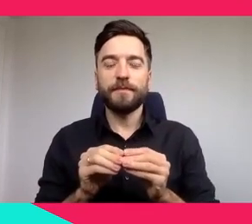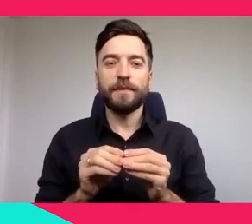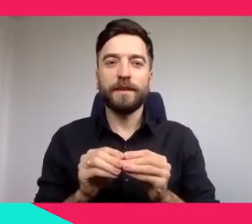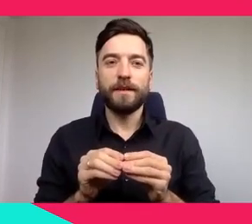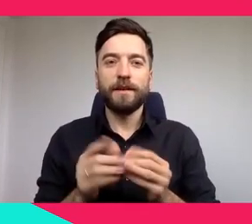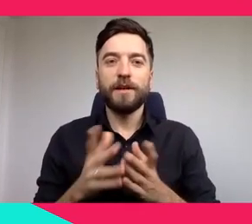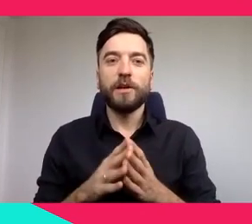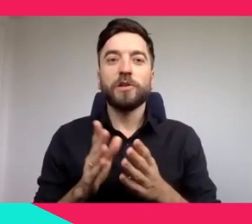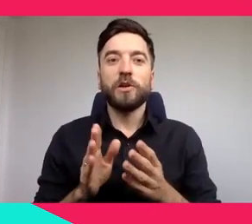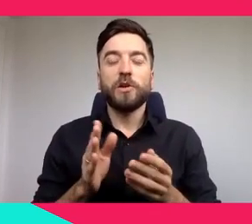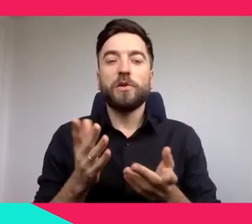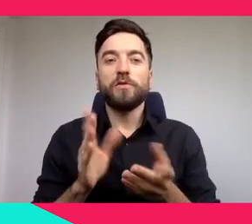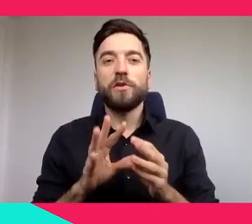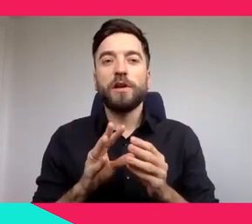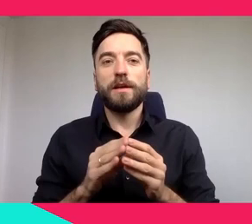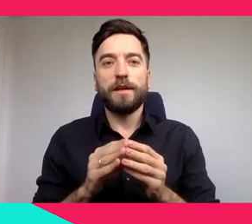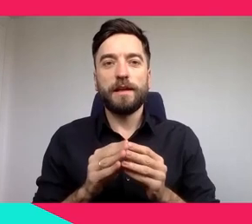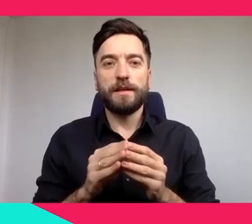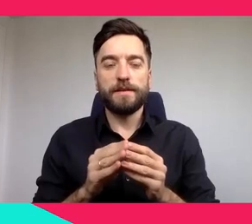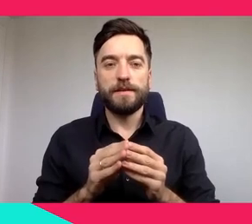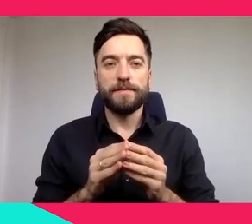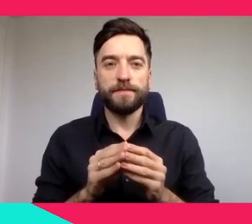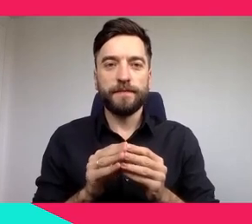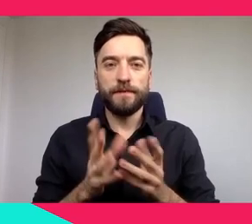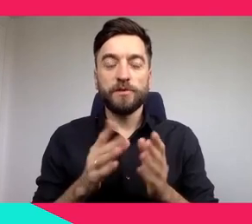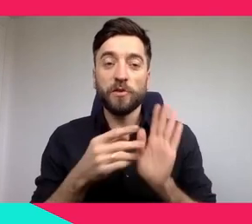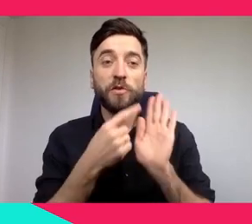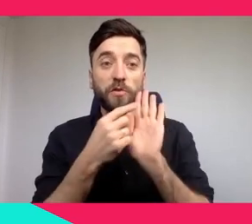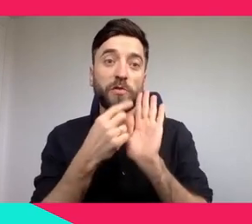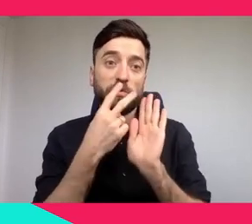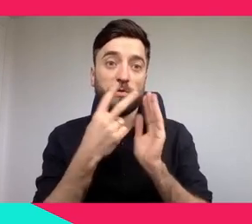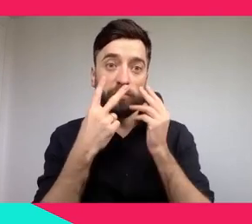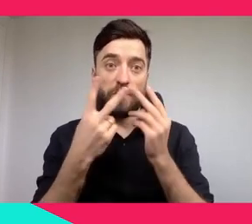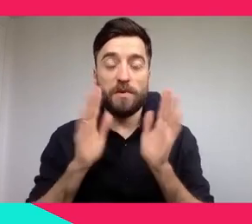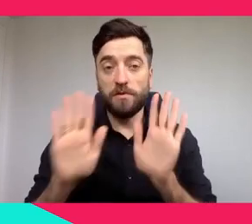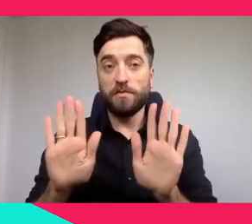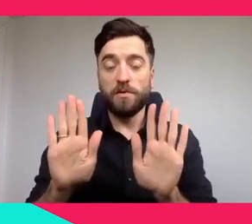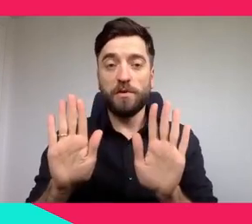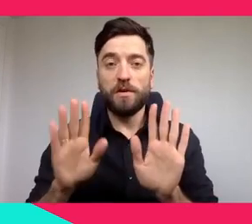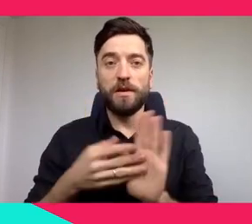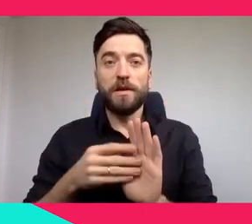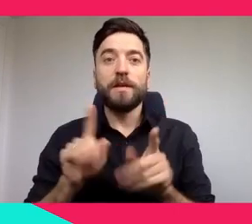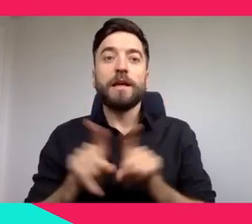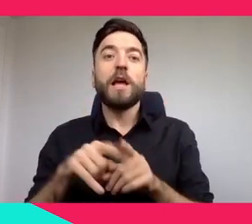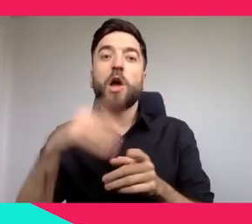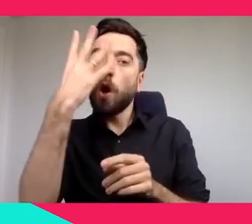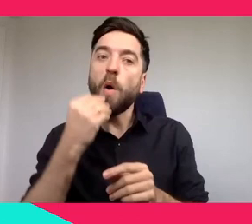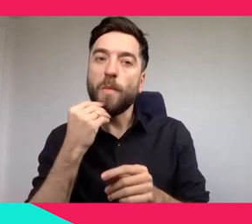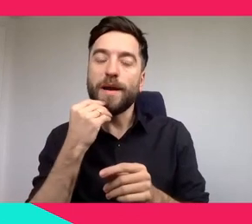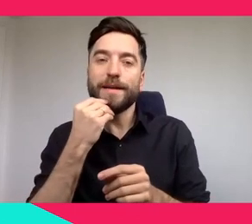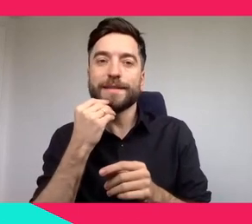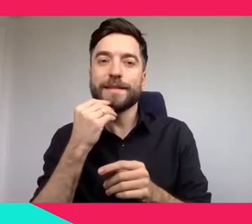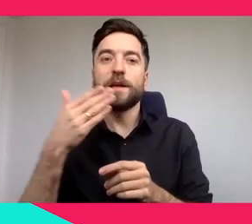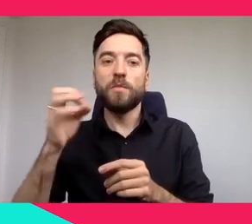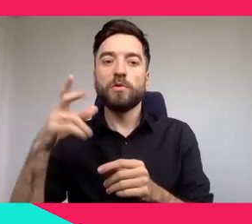also with comparisons with other da Vinci paintings. So this was a fantastic collaboration with the Louvre and HTC Vive